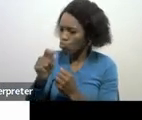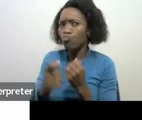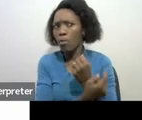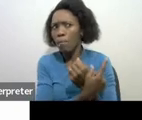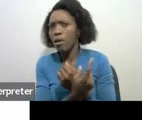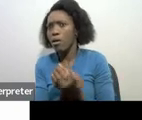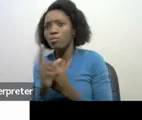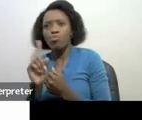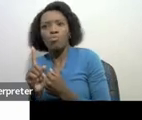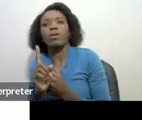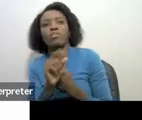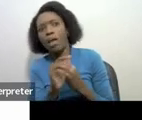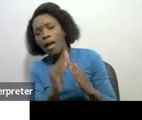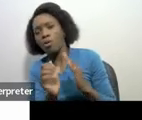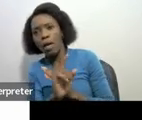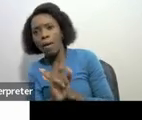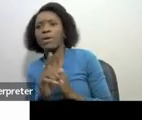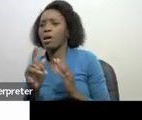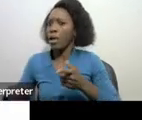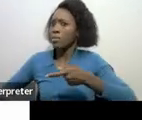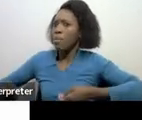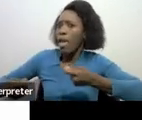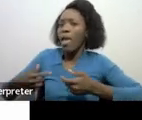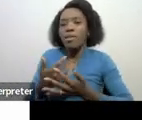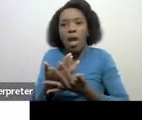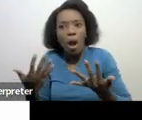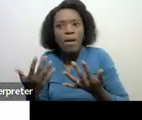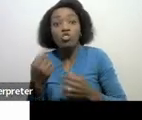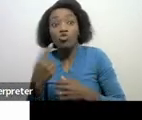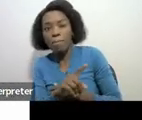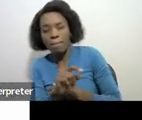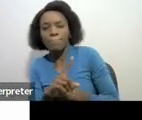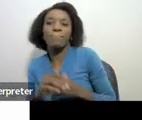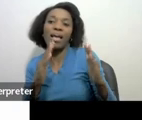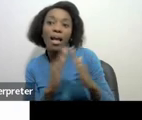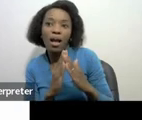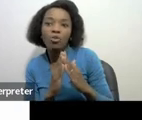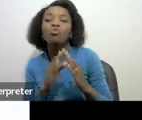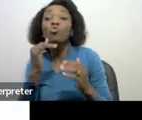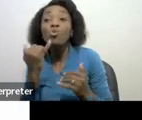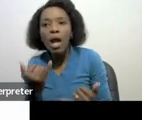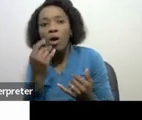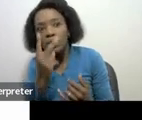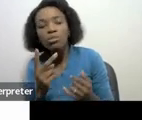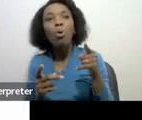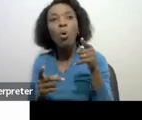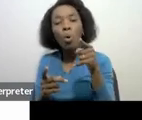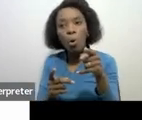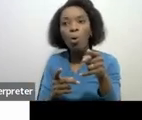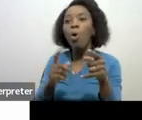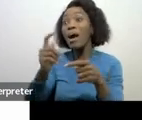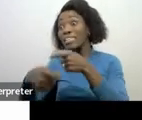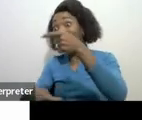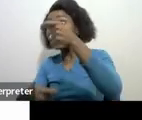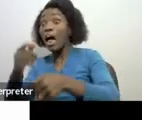the true reflection of your capital gains tax and then we'll look at the total the difference between the money which you've sold your